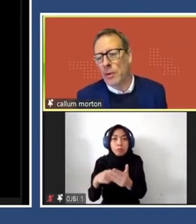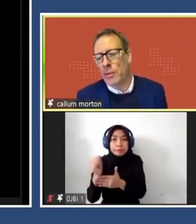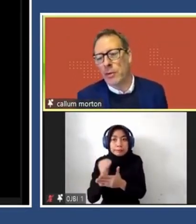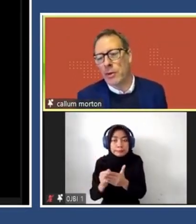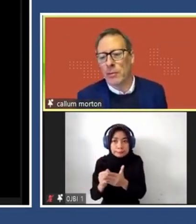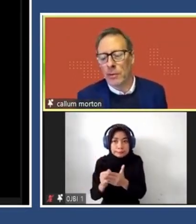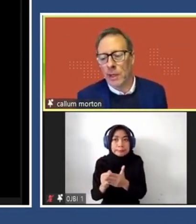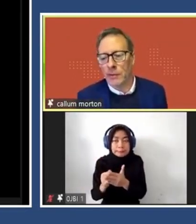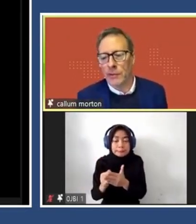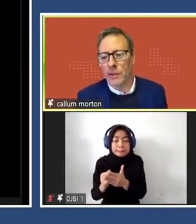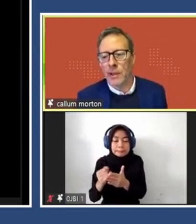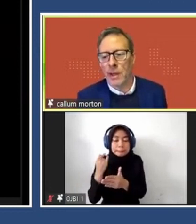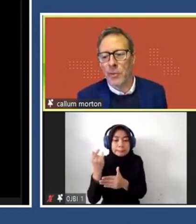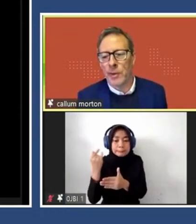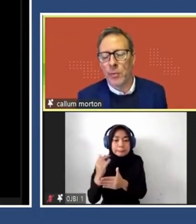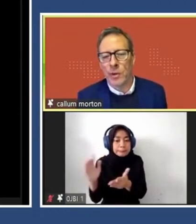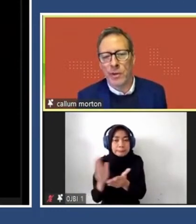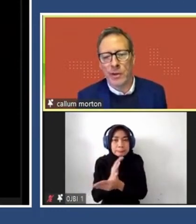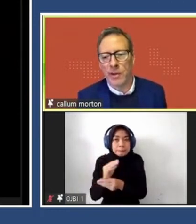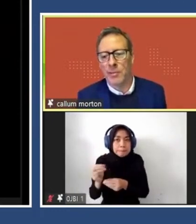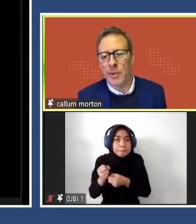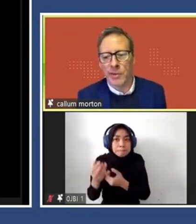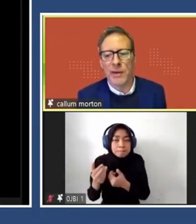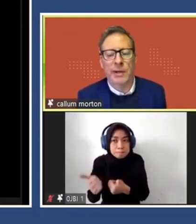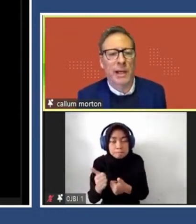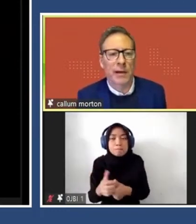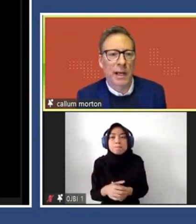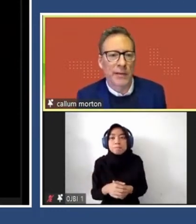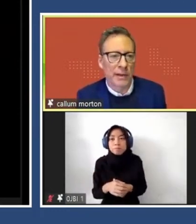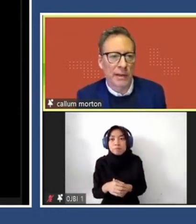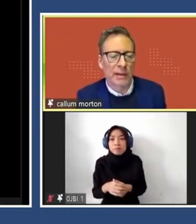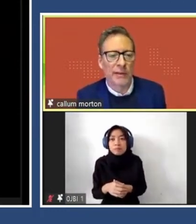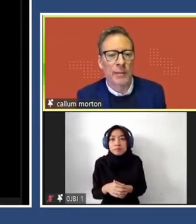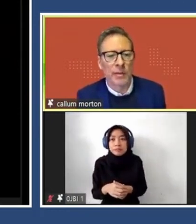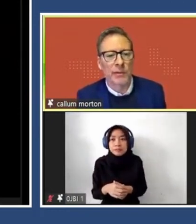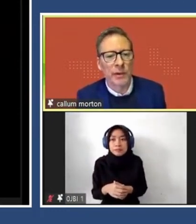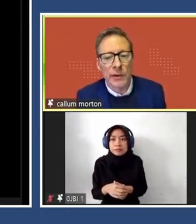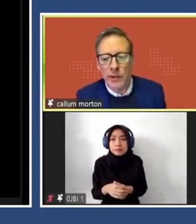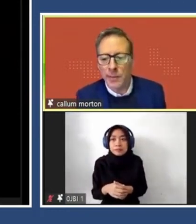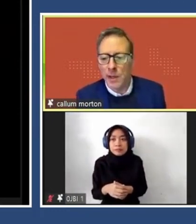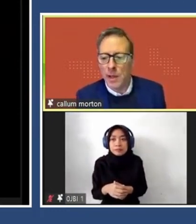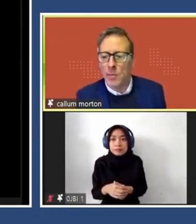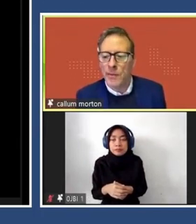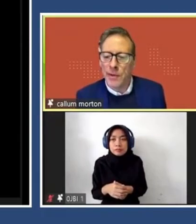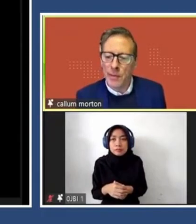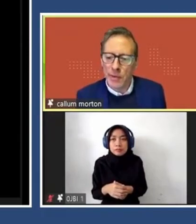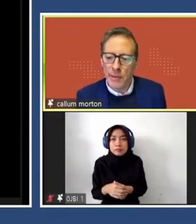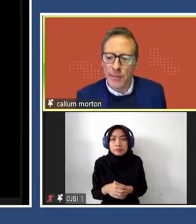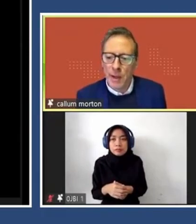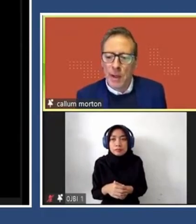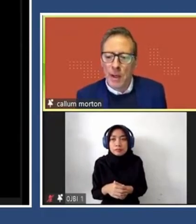public art project opportunities are rolled out in Australia. And we've been awarded 16, built seven and currently have six under development. So for a little team,